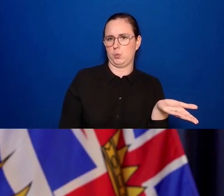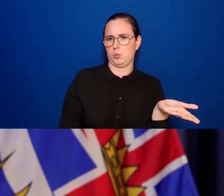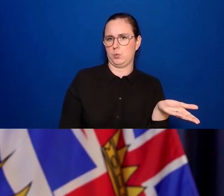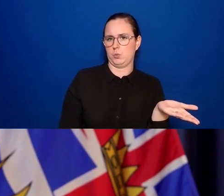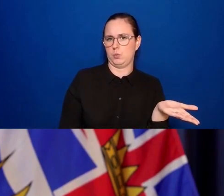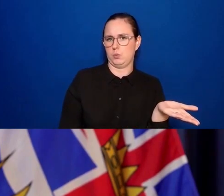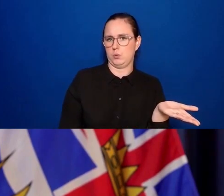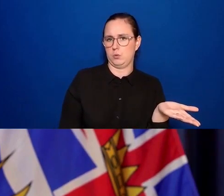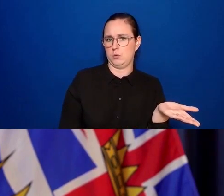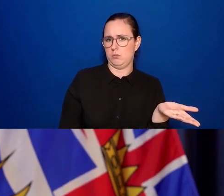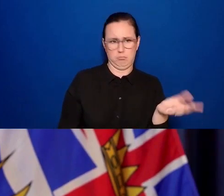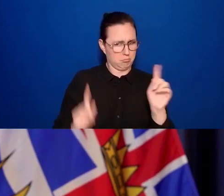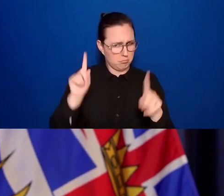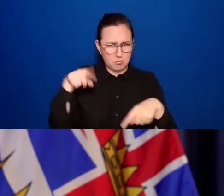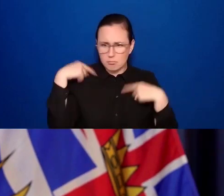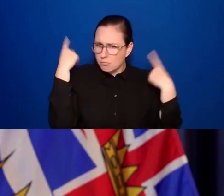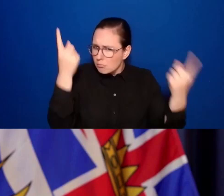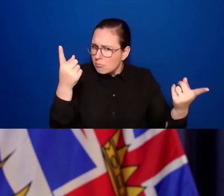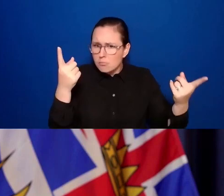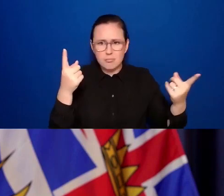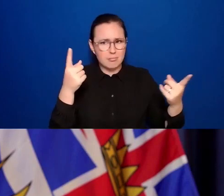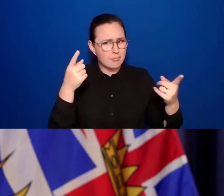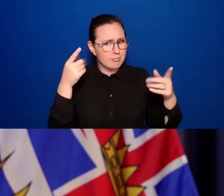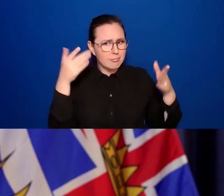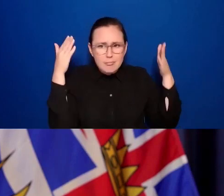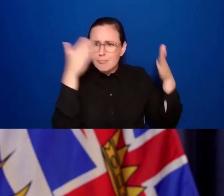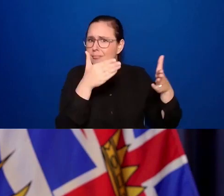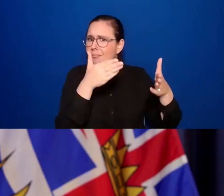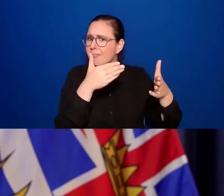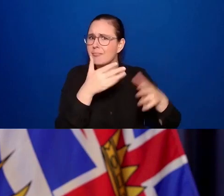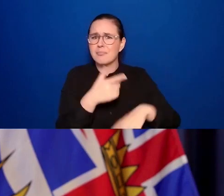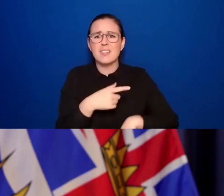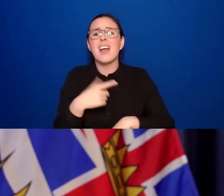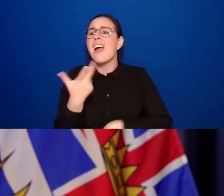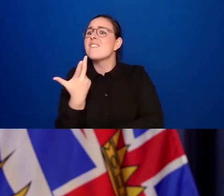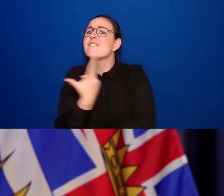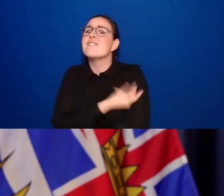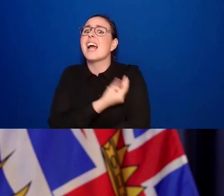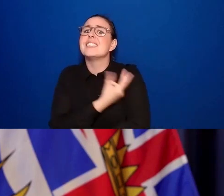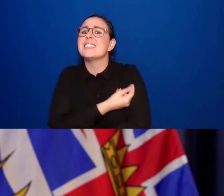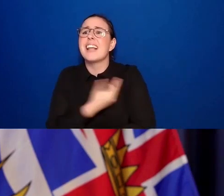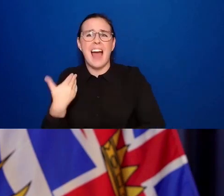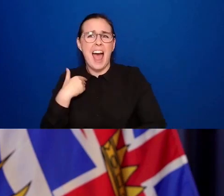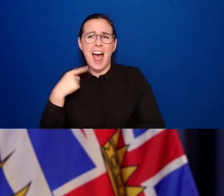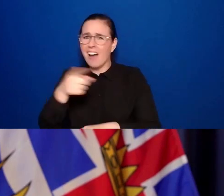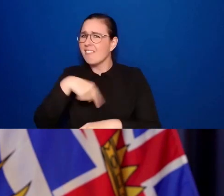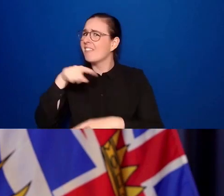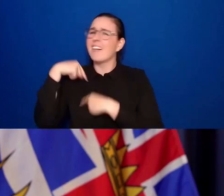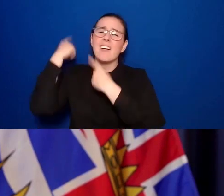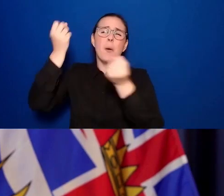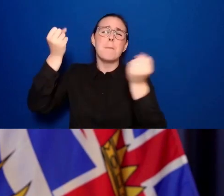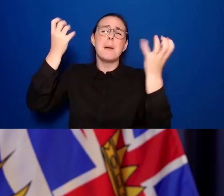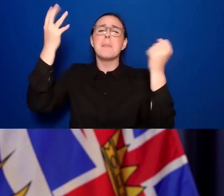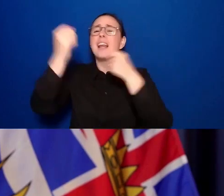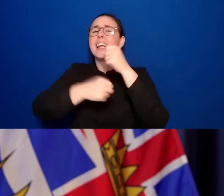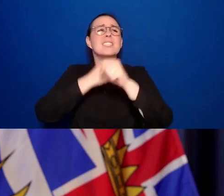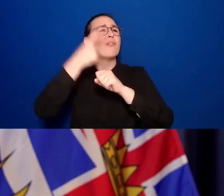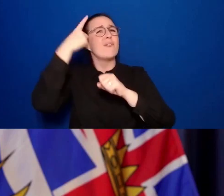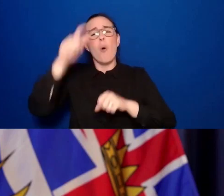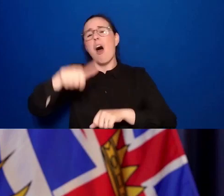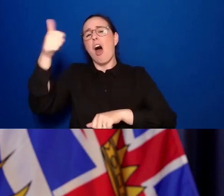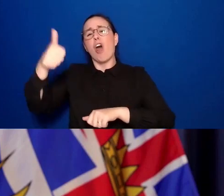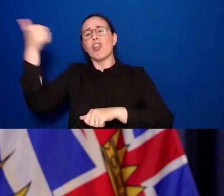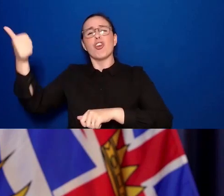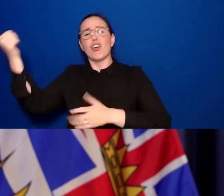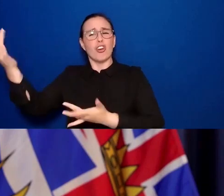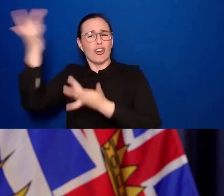and in Canada. Vaccines are a credible and effective way to protect us from the diseases that have been plaguing the earth for a